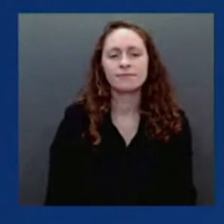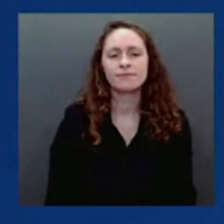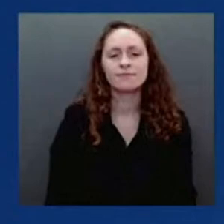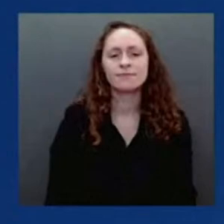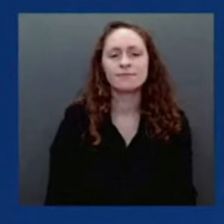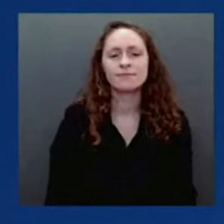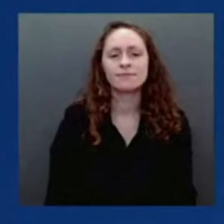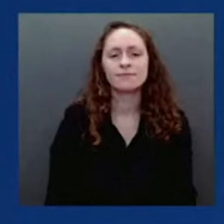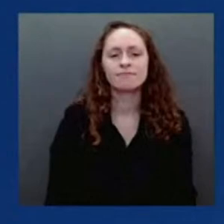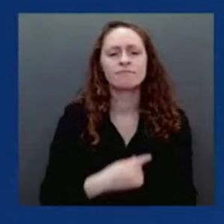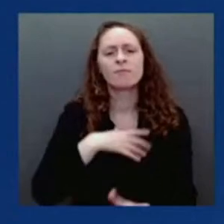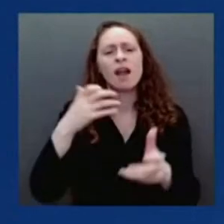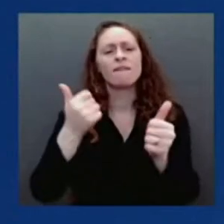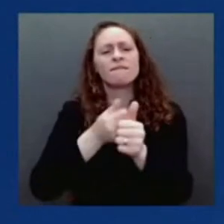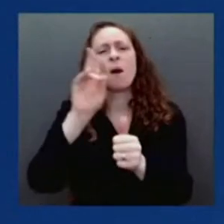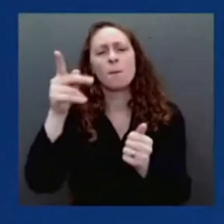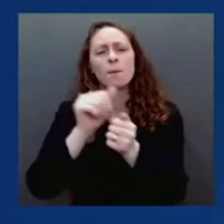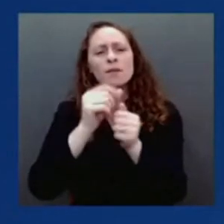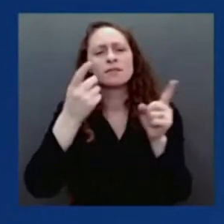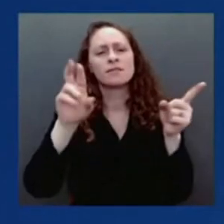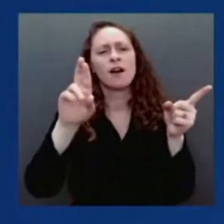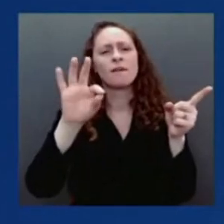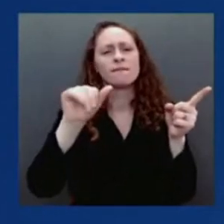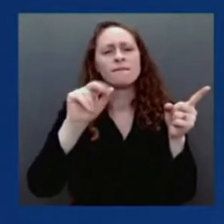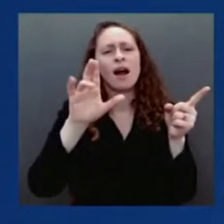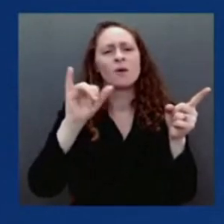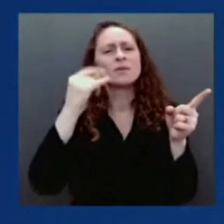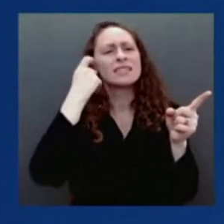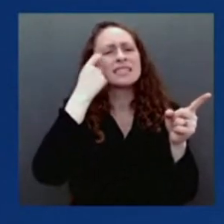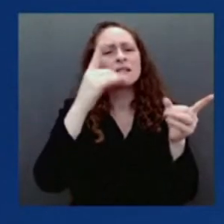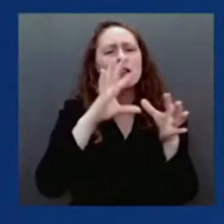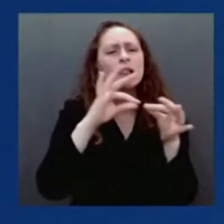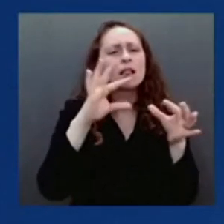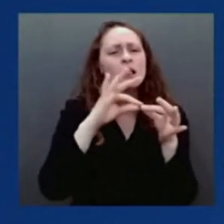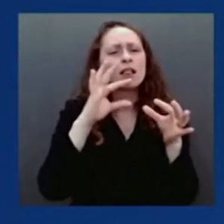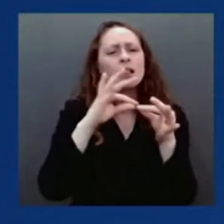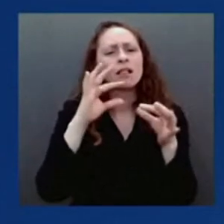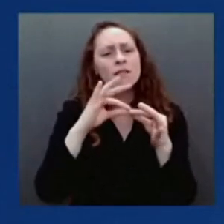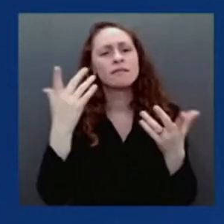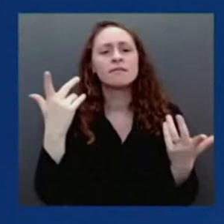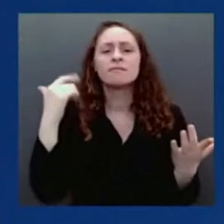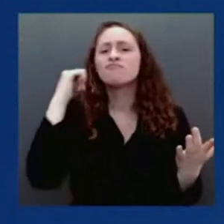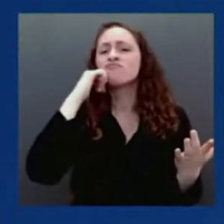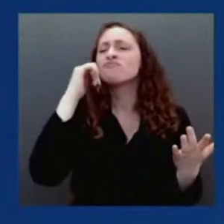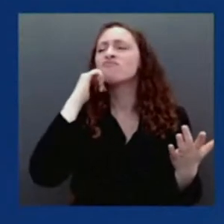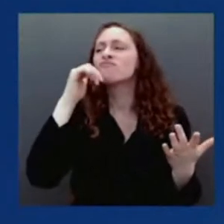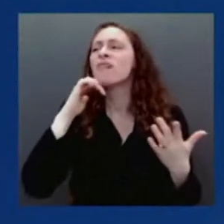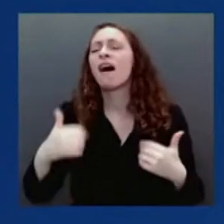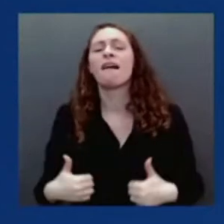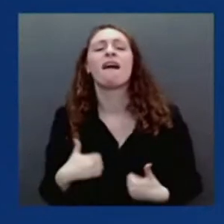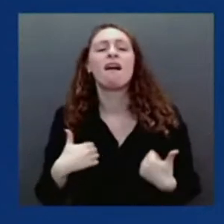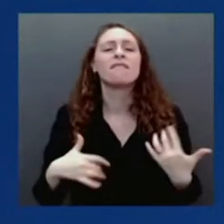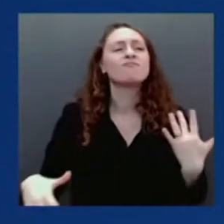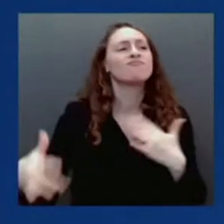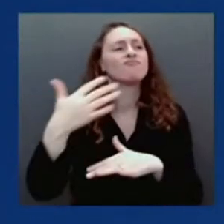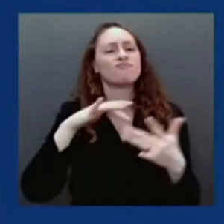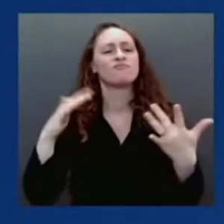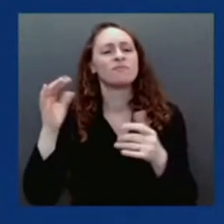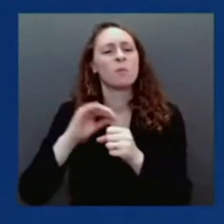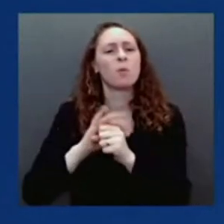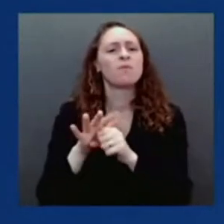living with COVID. Is it your sense, doctors, that this is the last disruptive